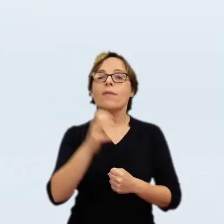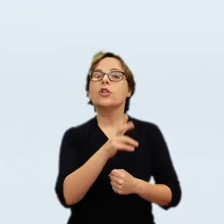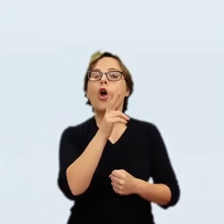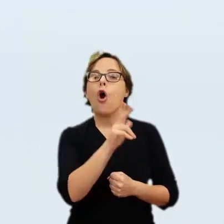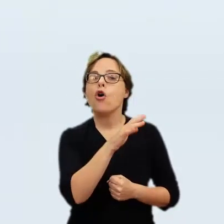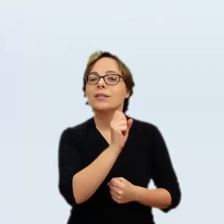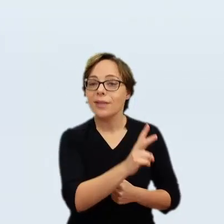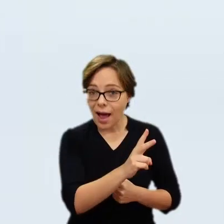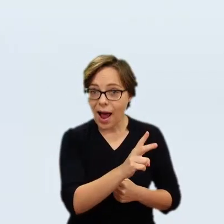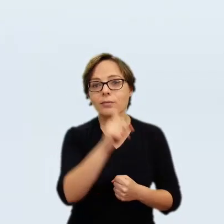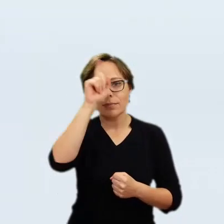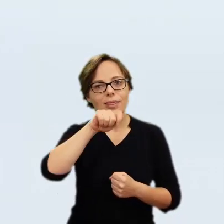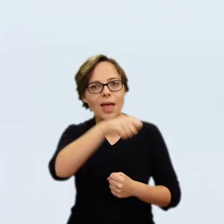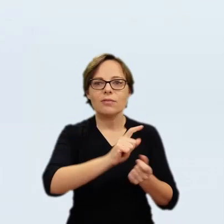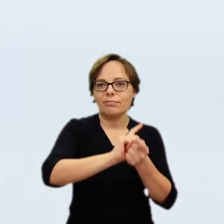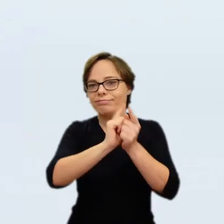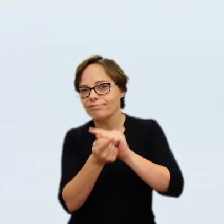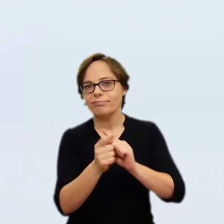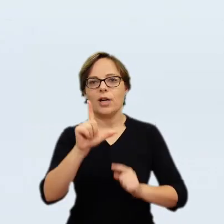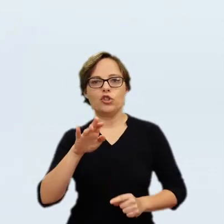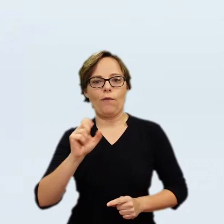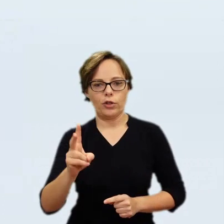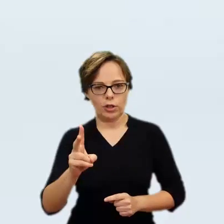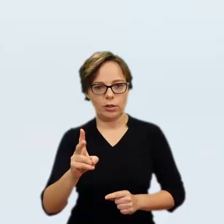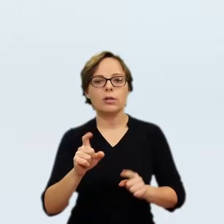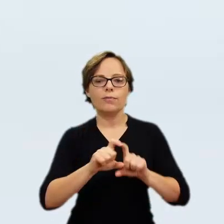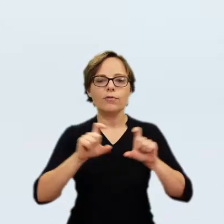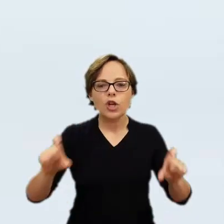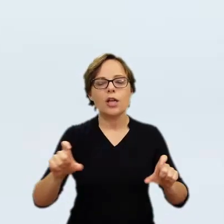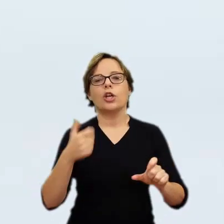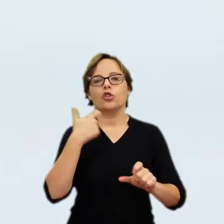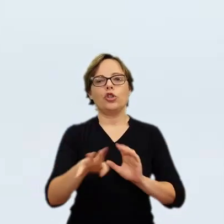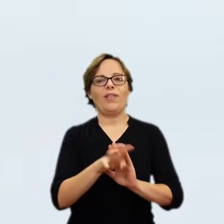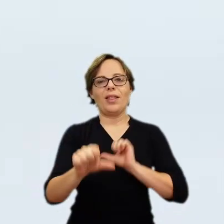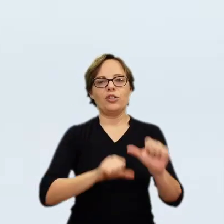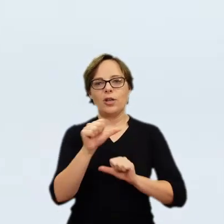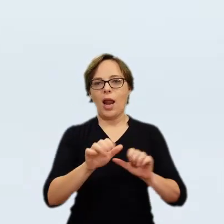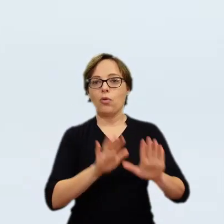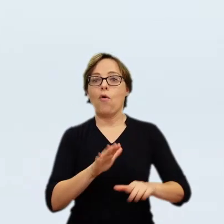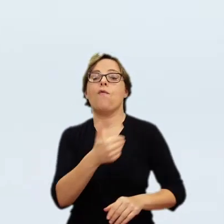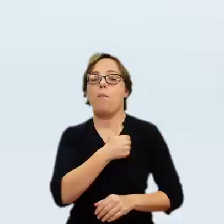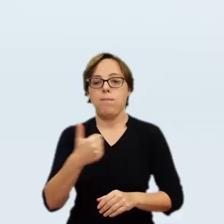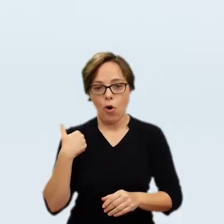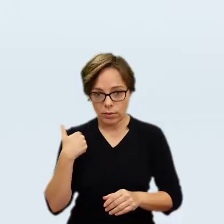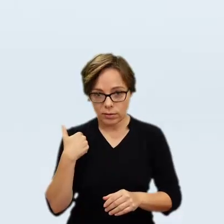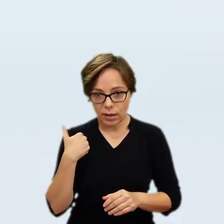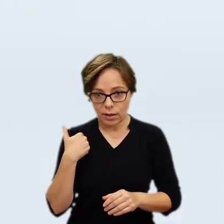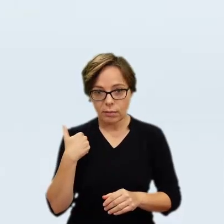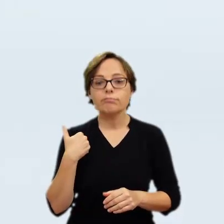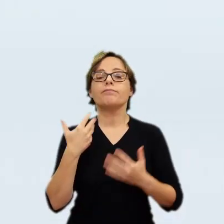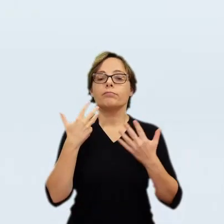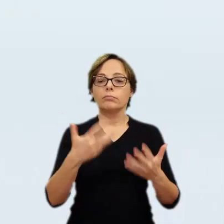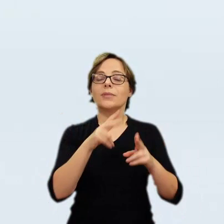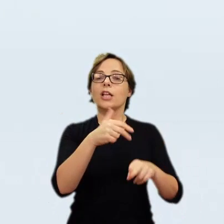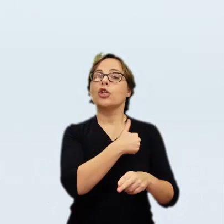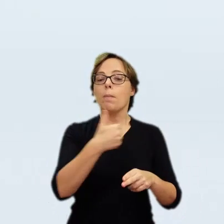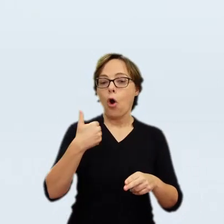The clothes and weapons are consistent with what would have been worn and used by Polish ladies. cavalry even though obviously the